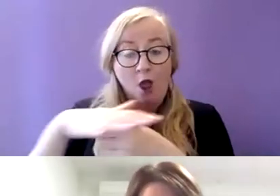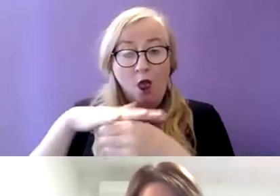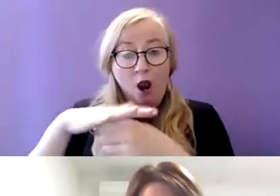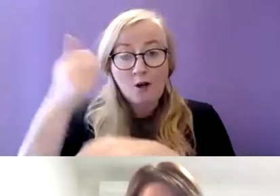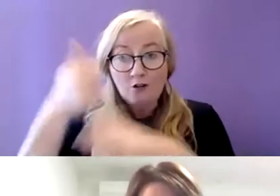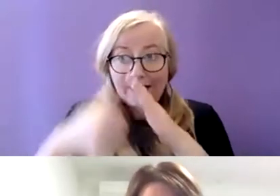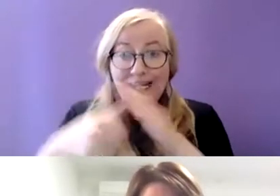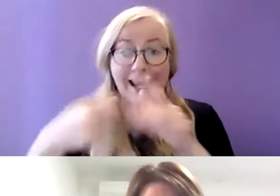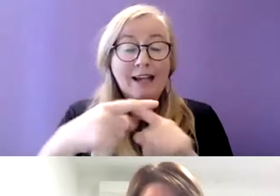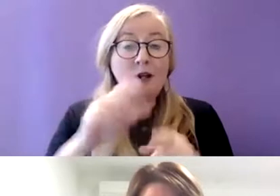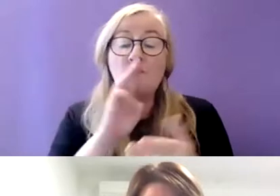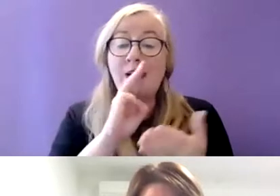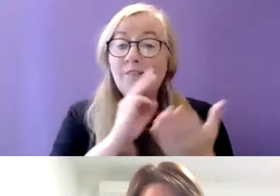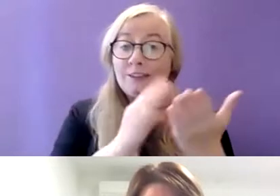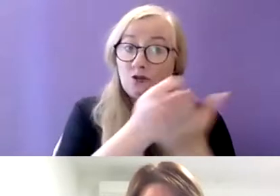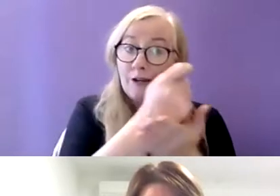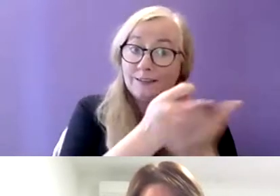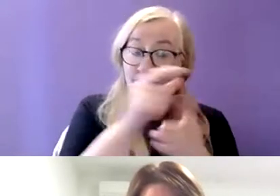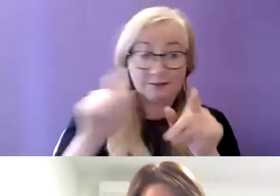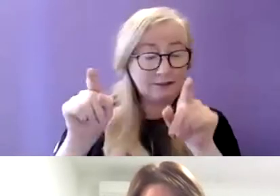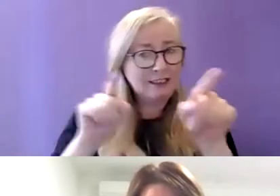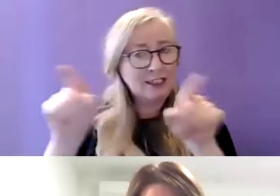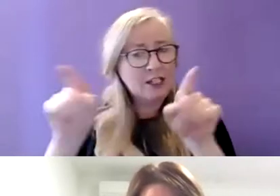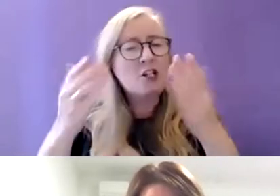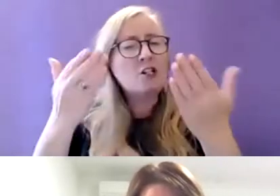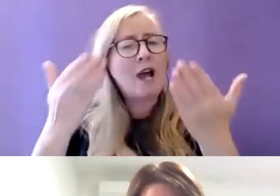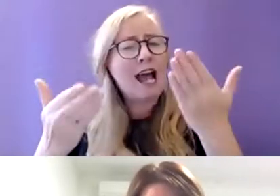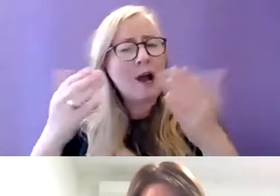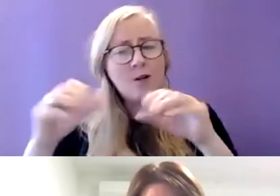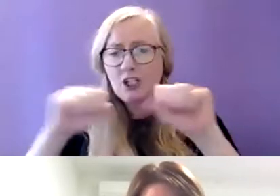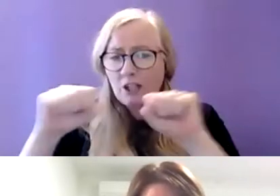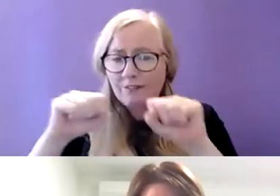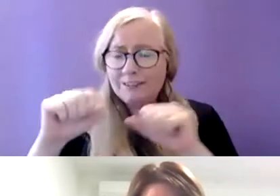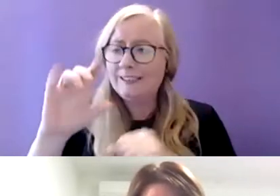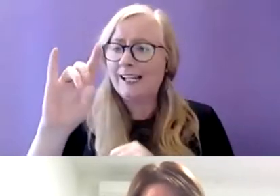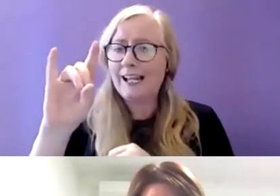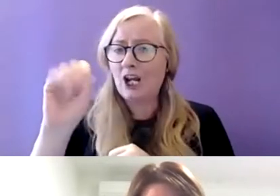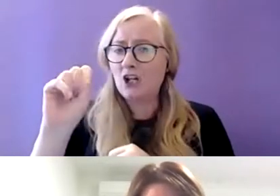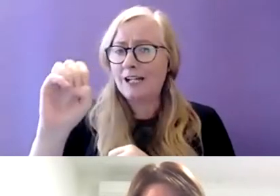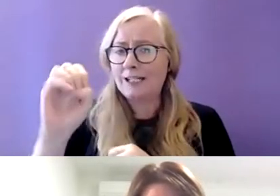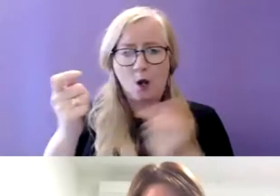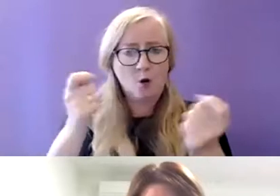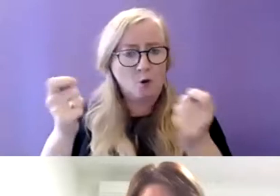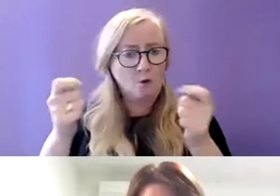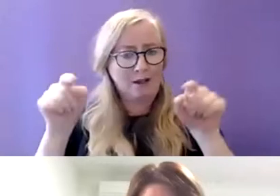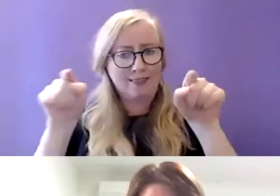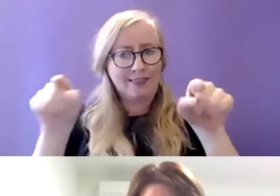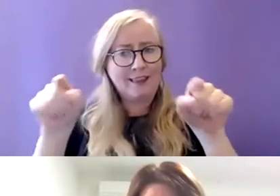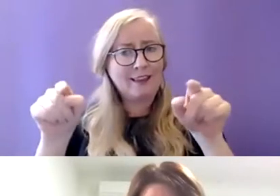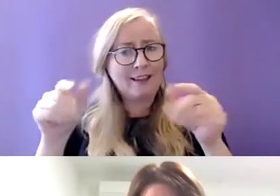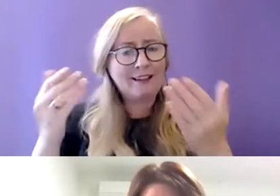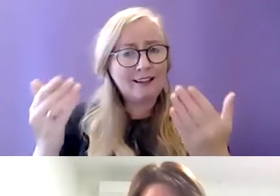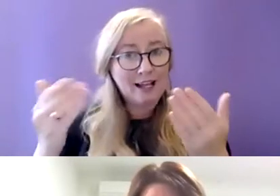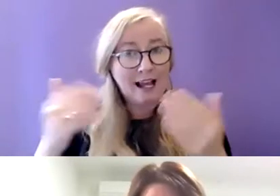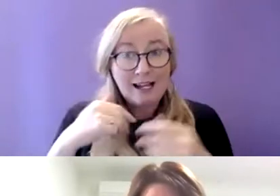sector I'm just wondering how have services and the HSE sort of dealt with that I mean I've assumed there's a